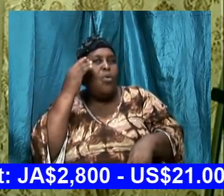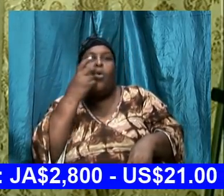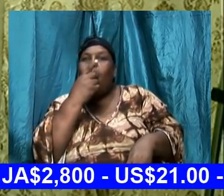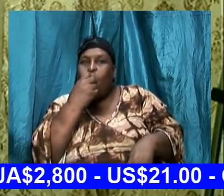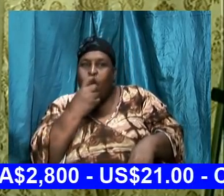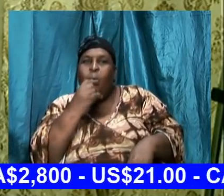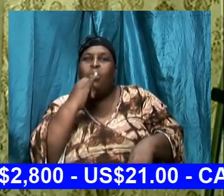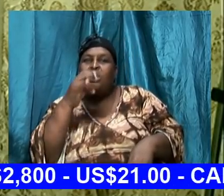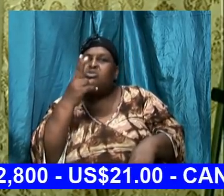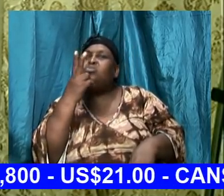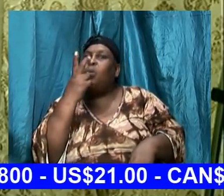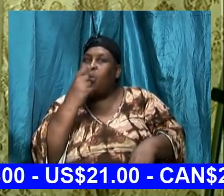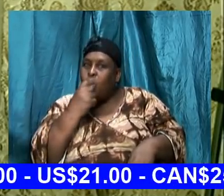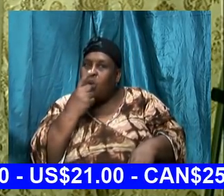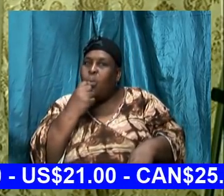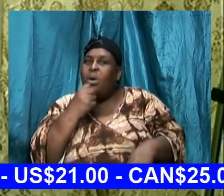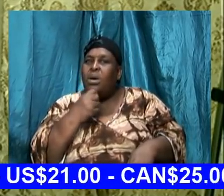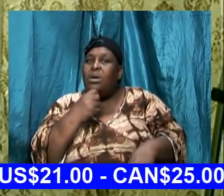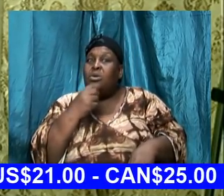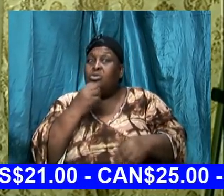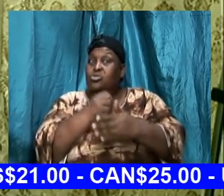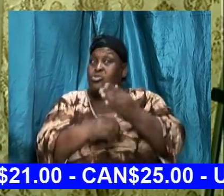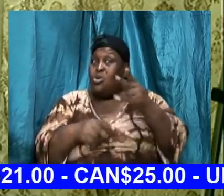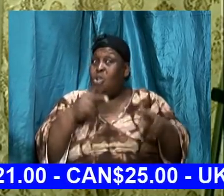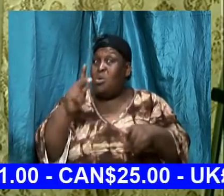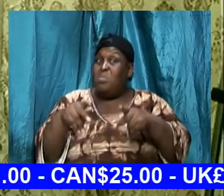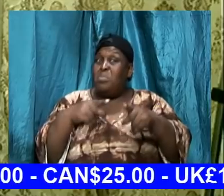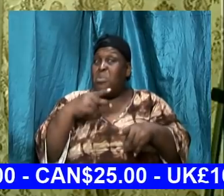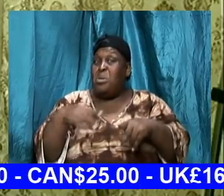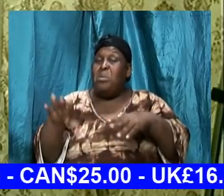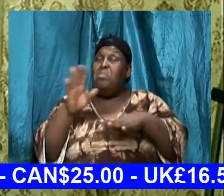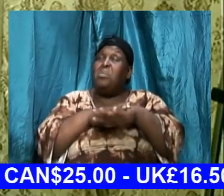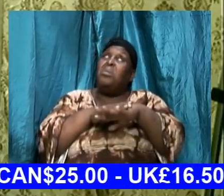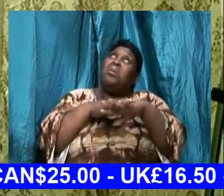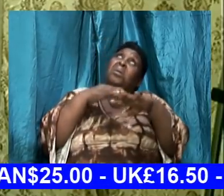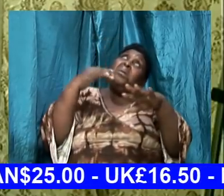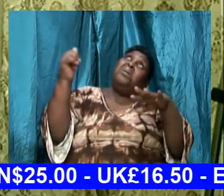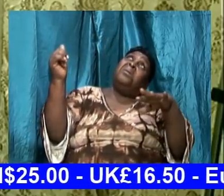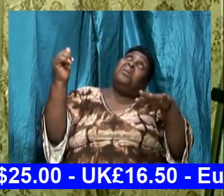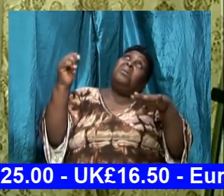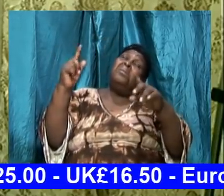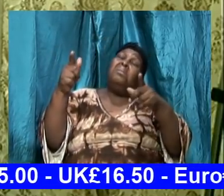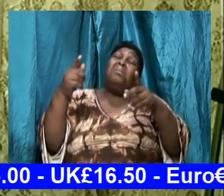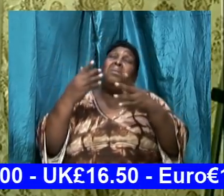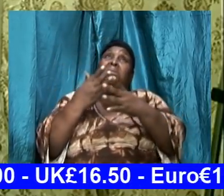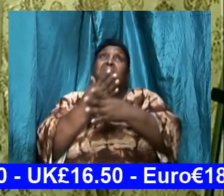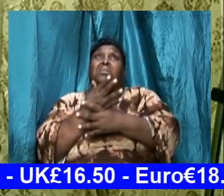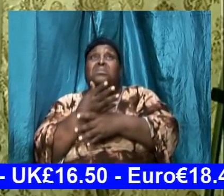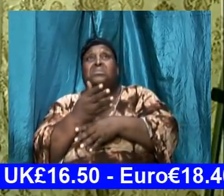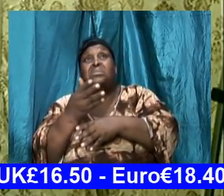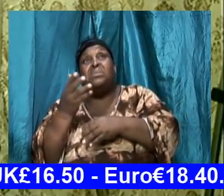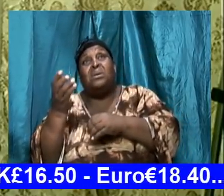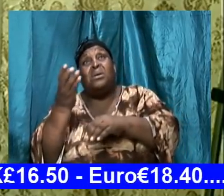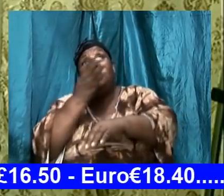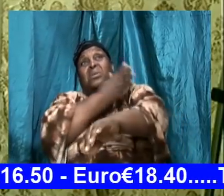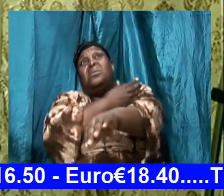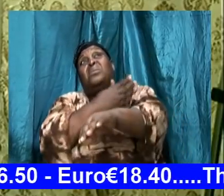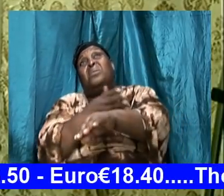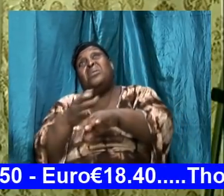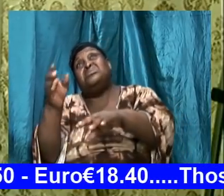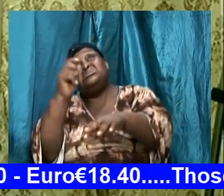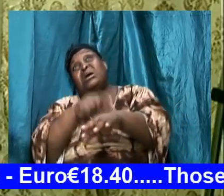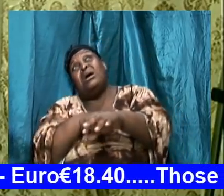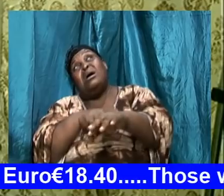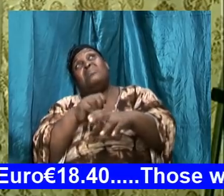cry and say oh my god I am going through the worst time of my life the devil is attempting to sit me like wheat